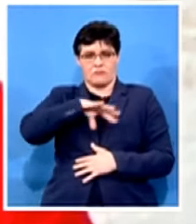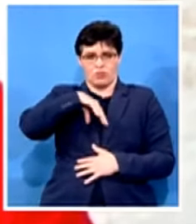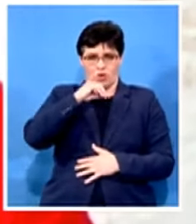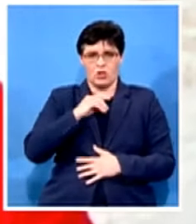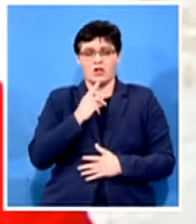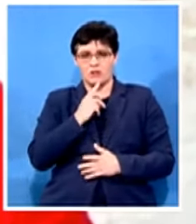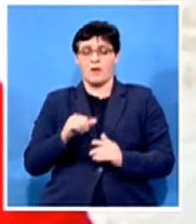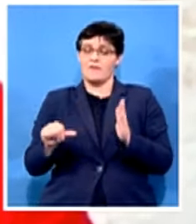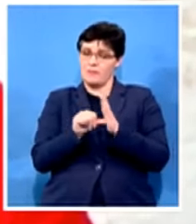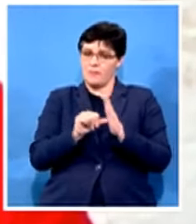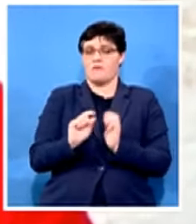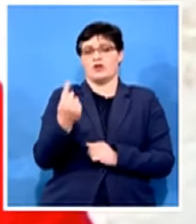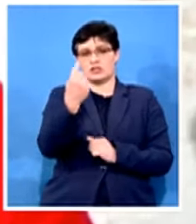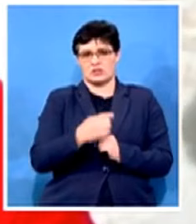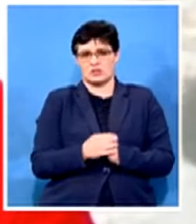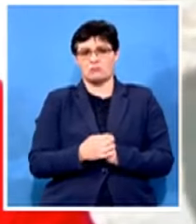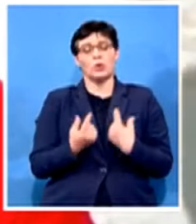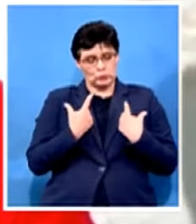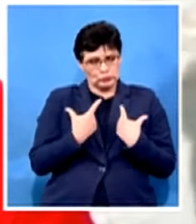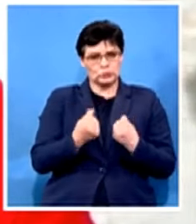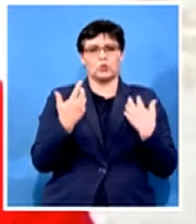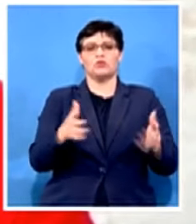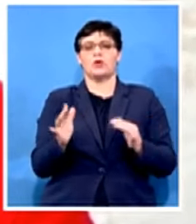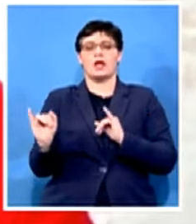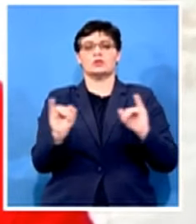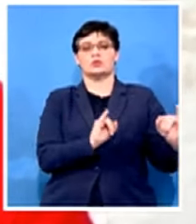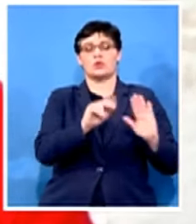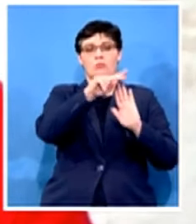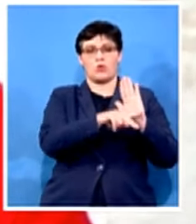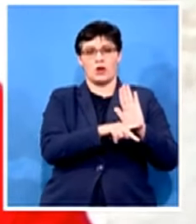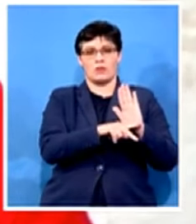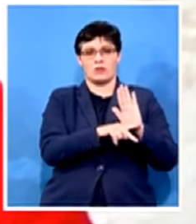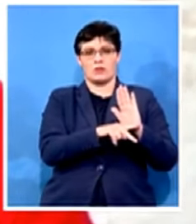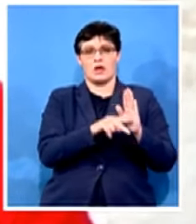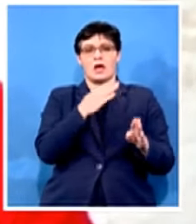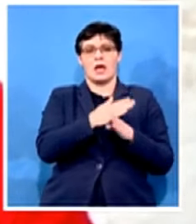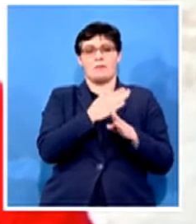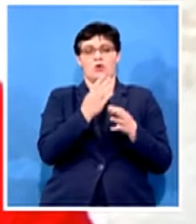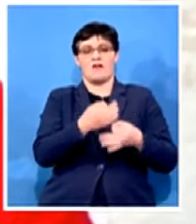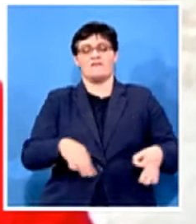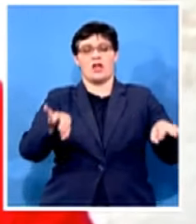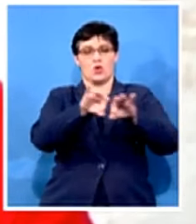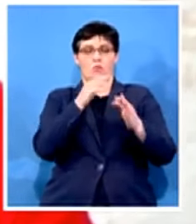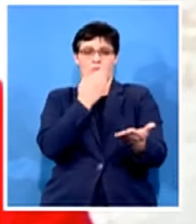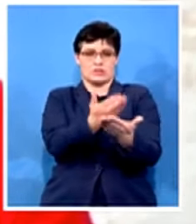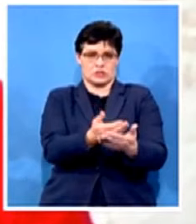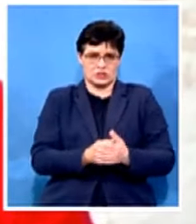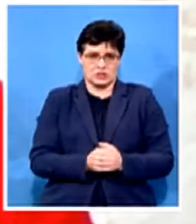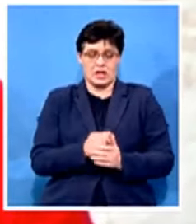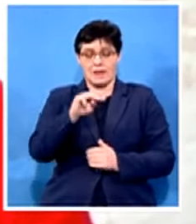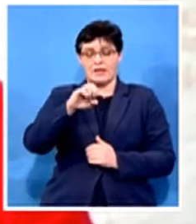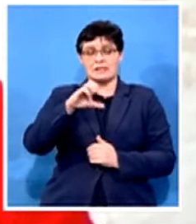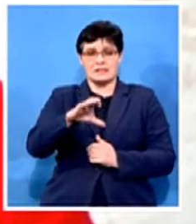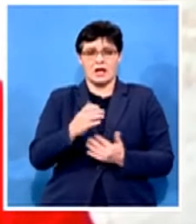this by introducing a program that is called employee value proposition the mc went on the ground and met workers uh